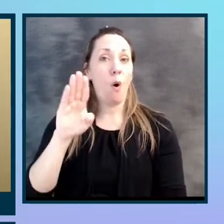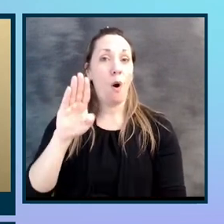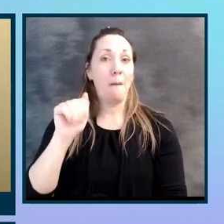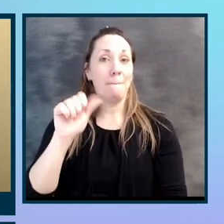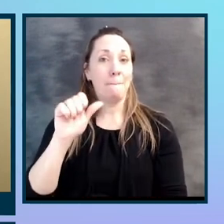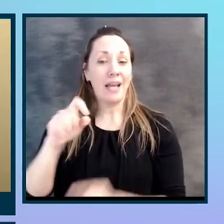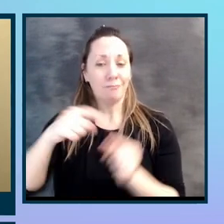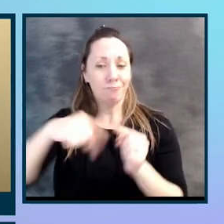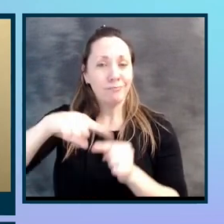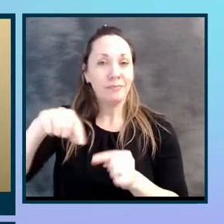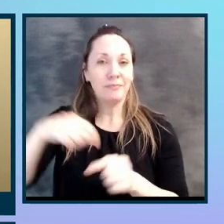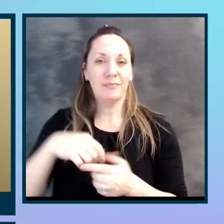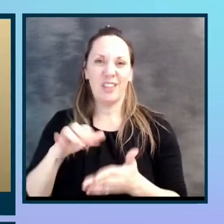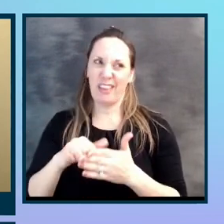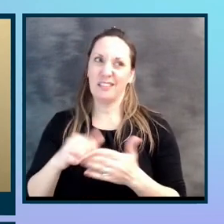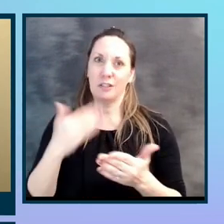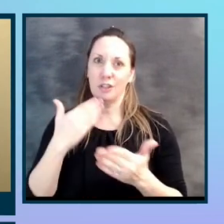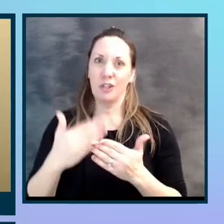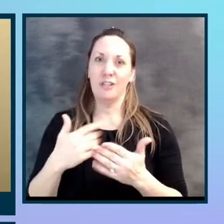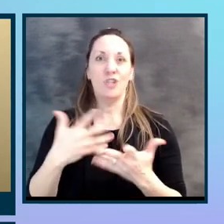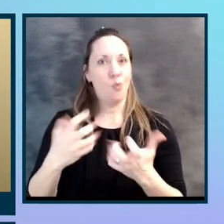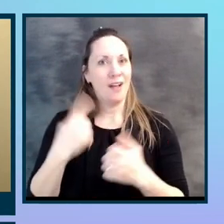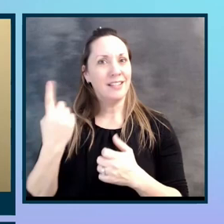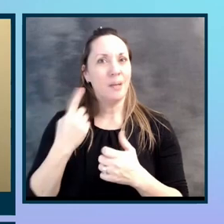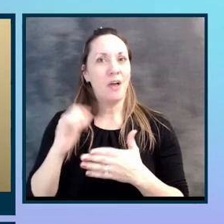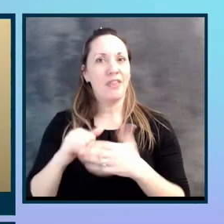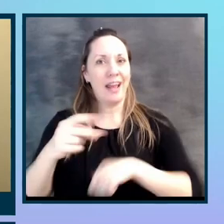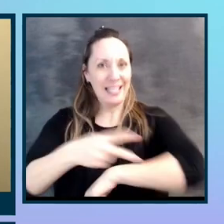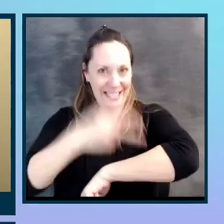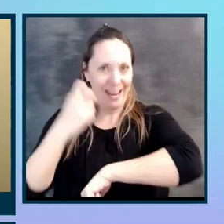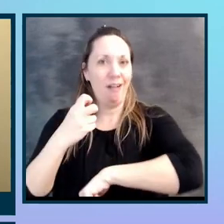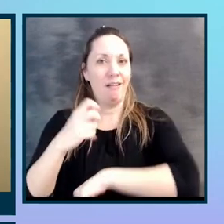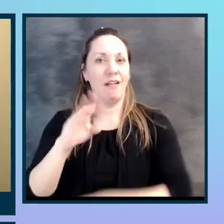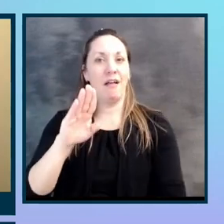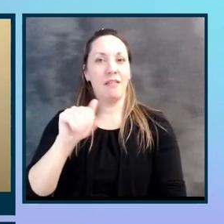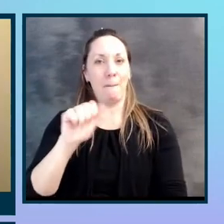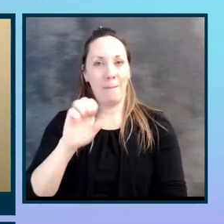a favor getting some guys that are going to steal at least 20 bags and everything.